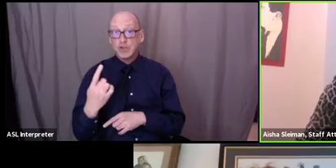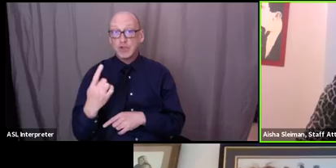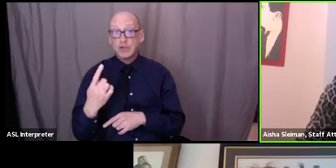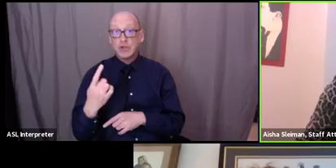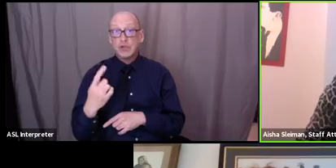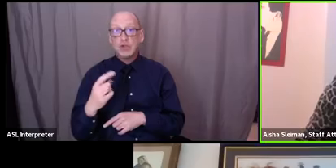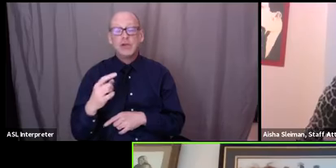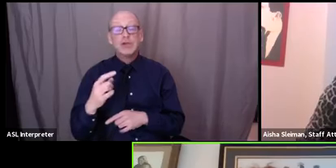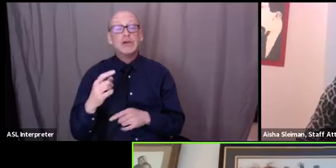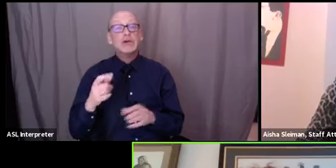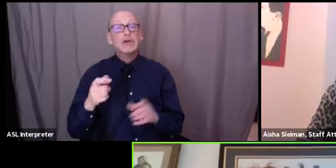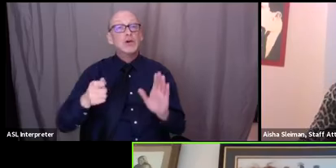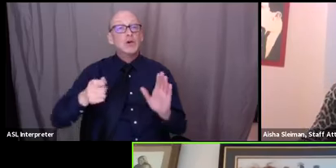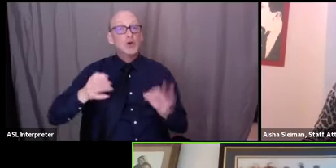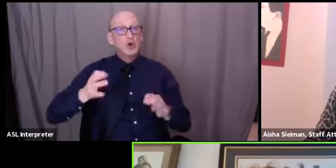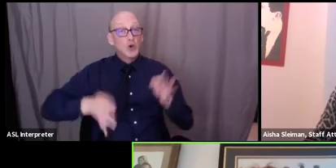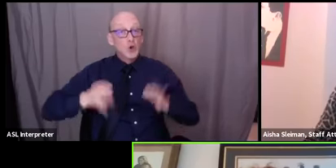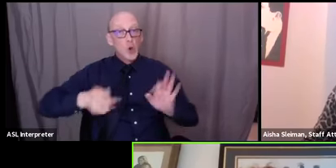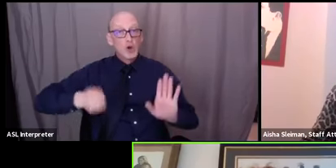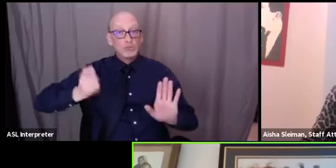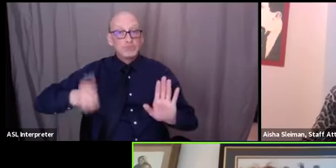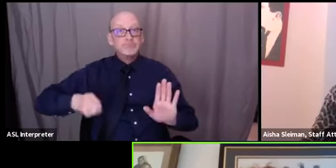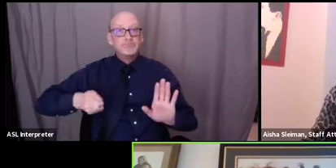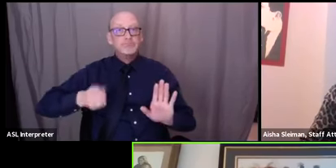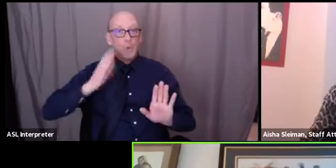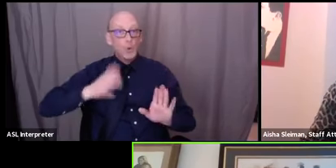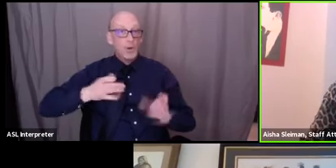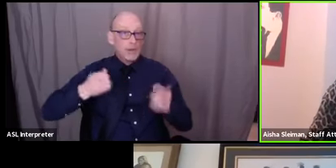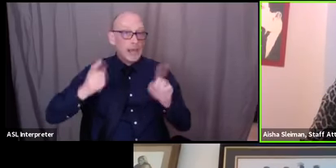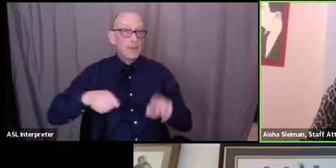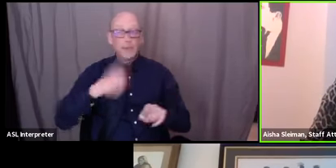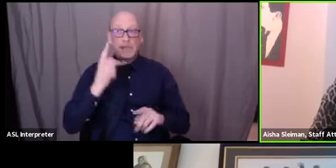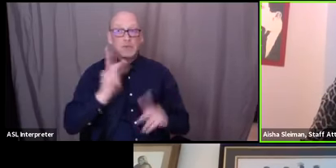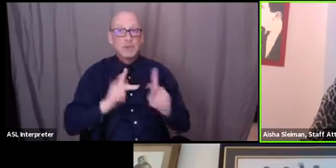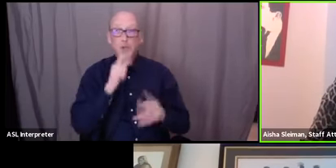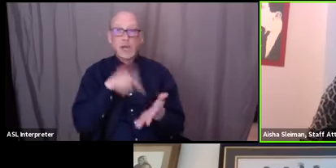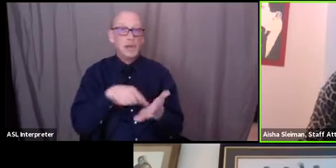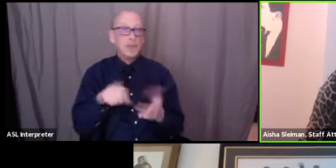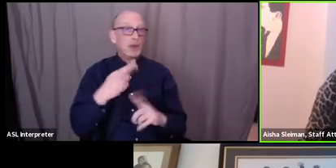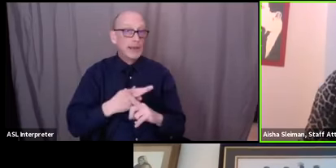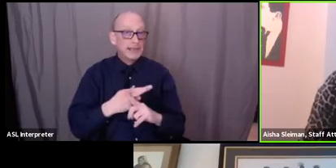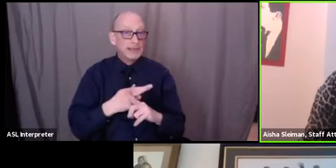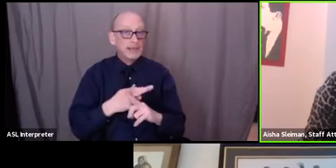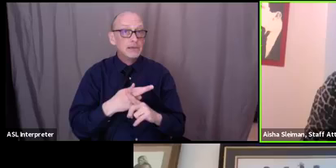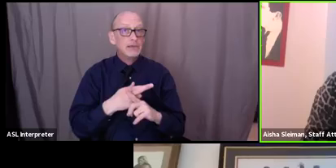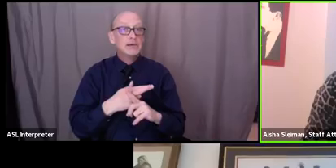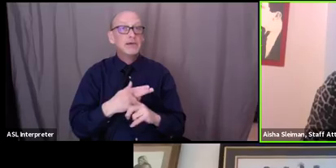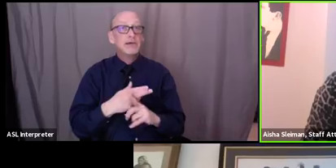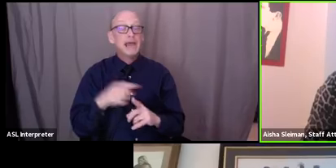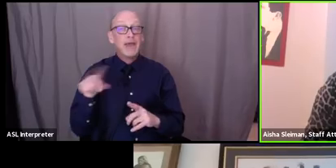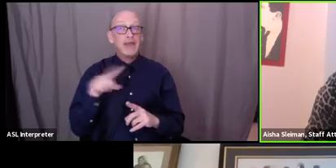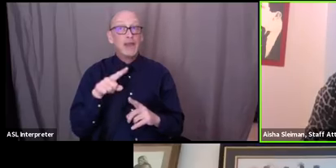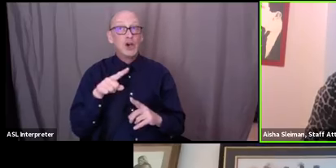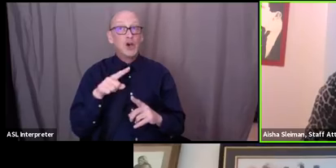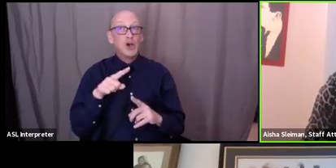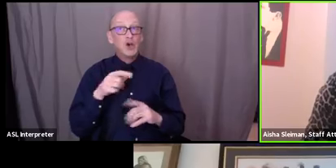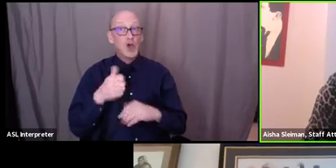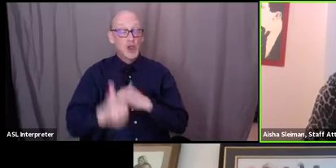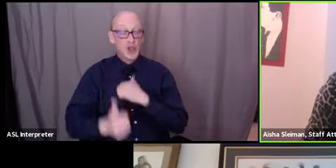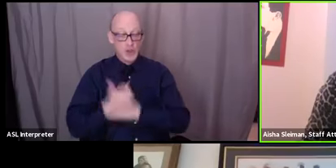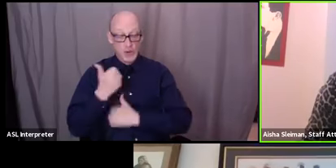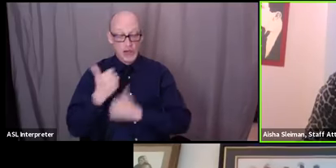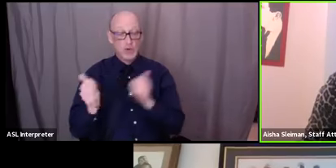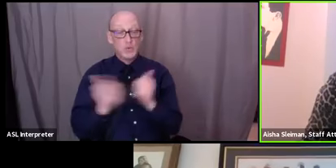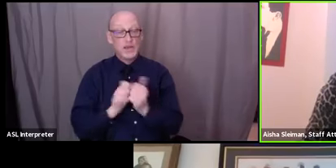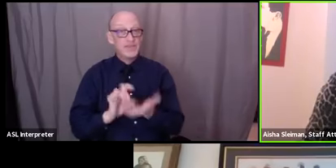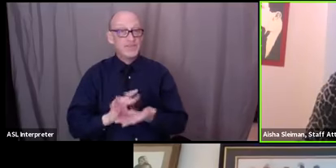scheduled and people that's right have not paid rent will probably are facing eviction and the only option you have in ohio